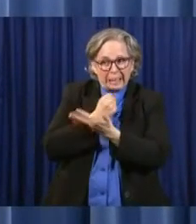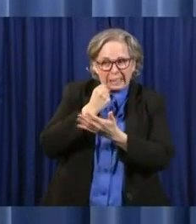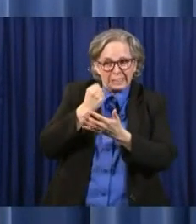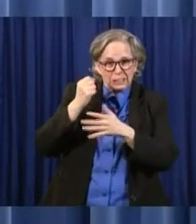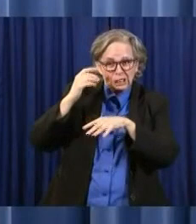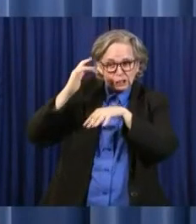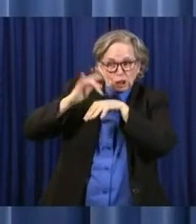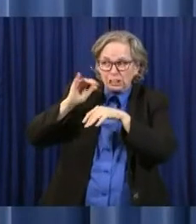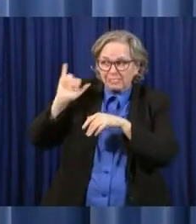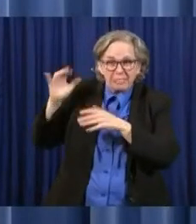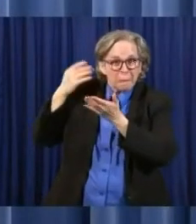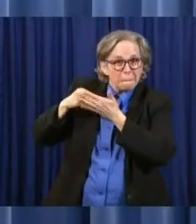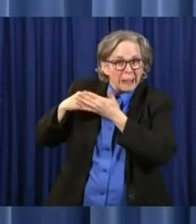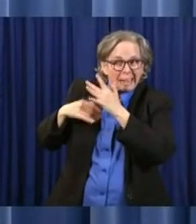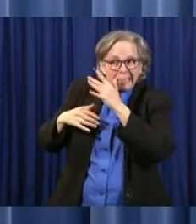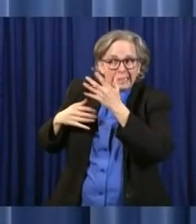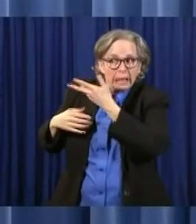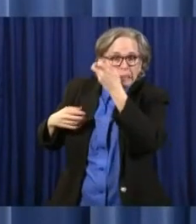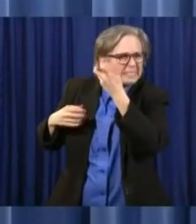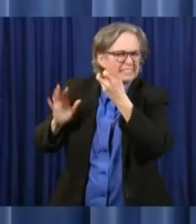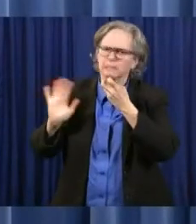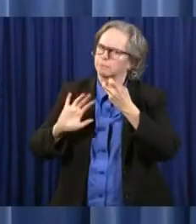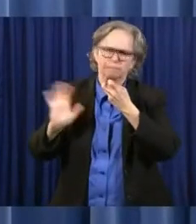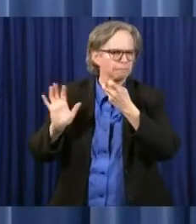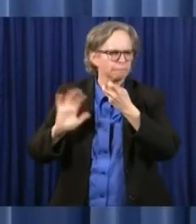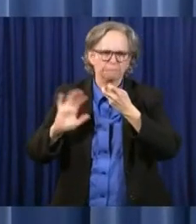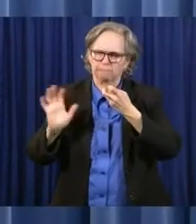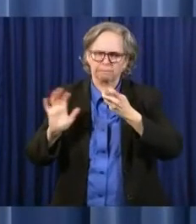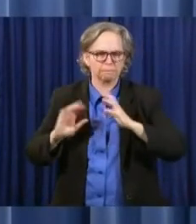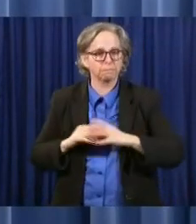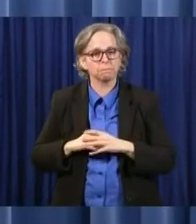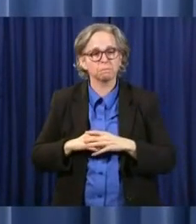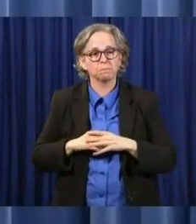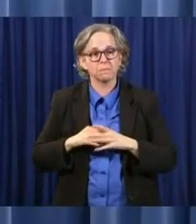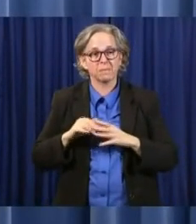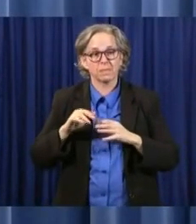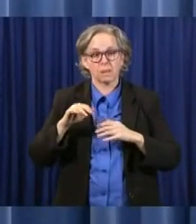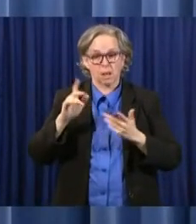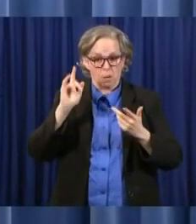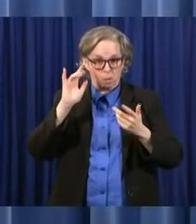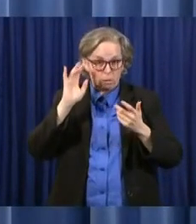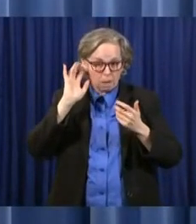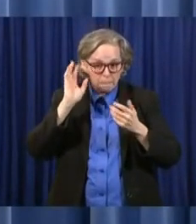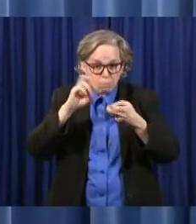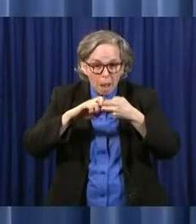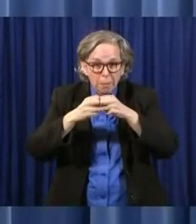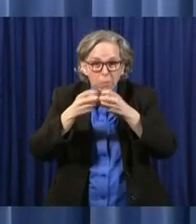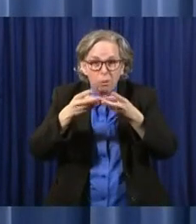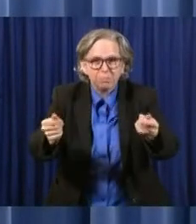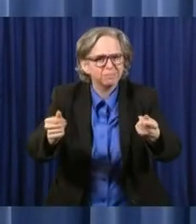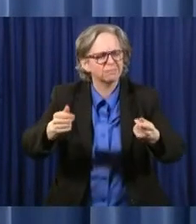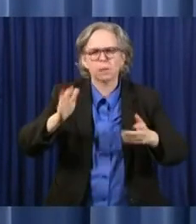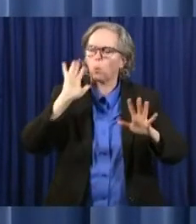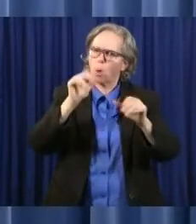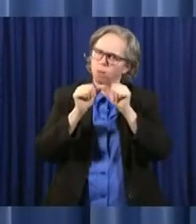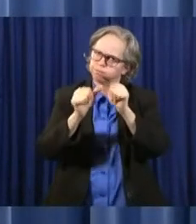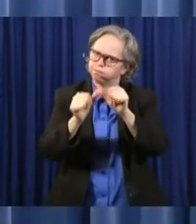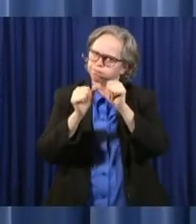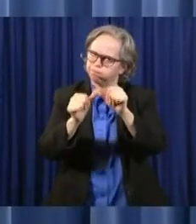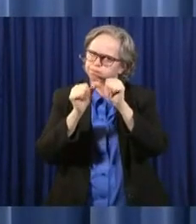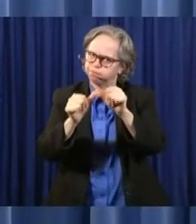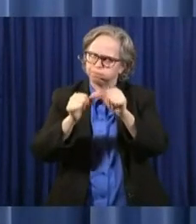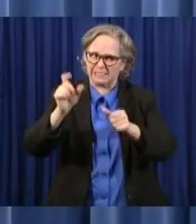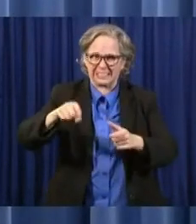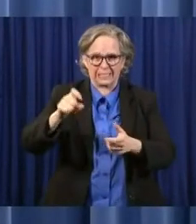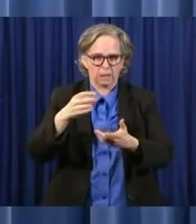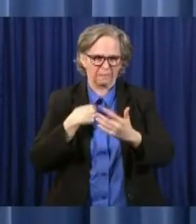is not a passing spring shower. It could be, we don't really know, but it could